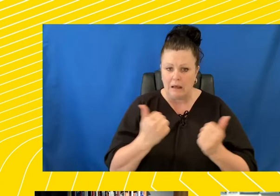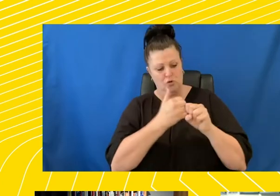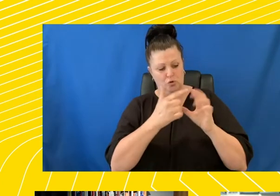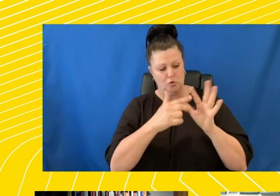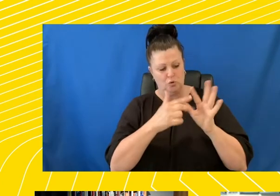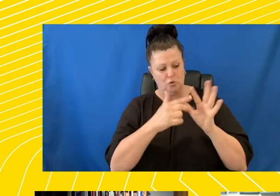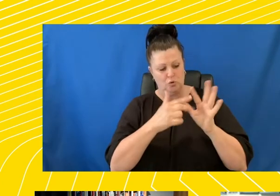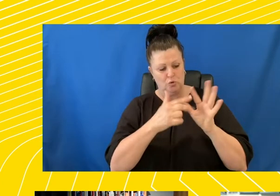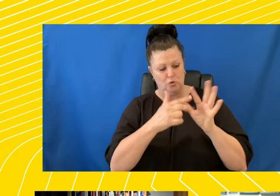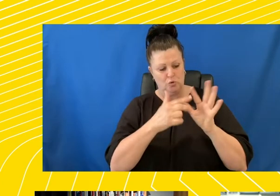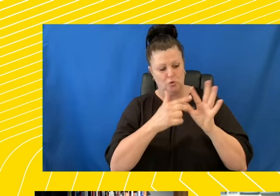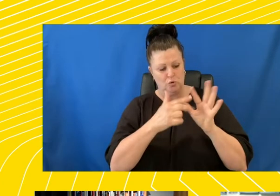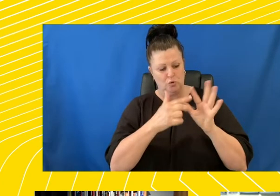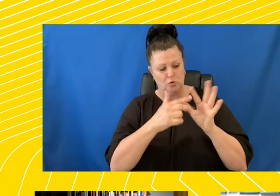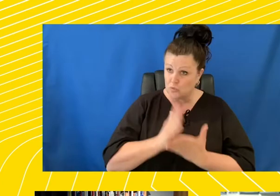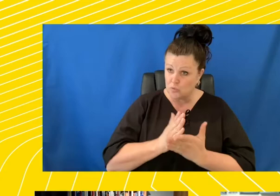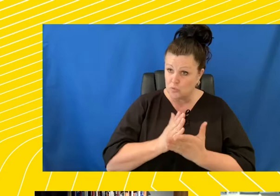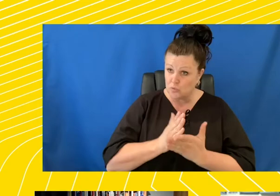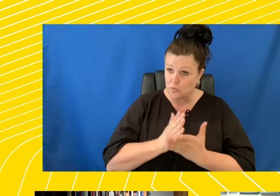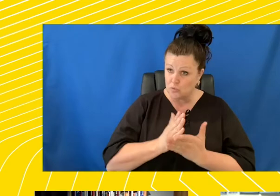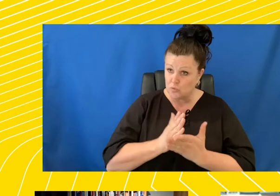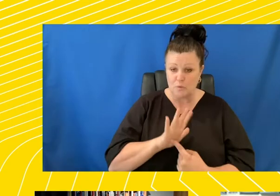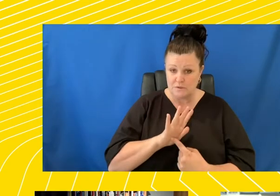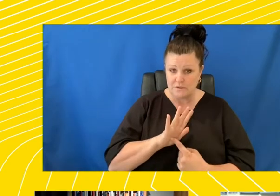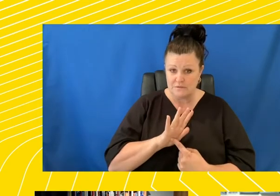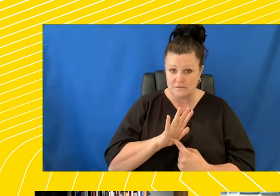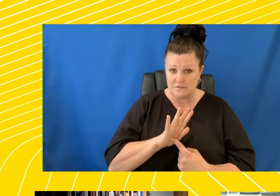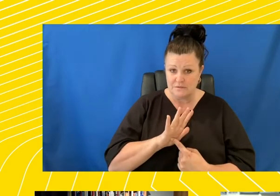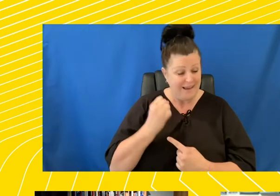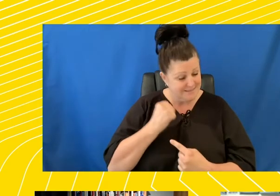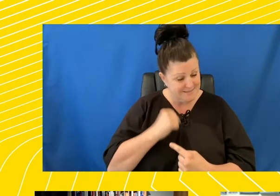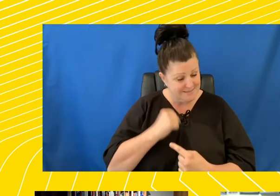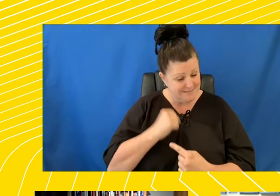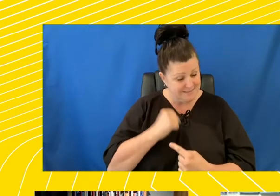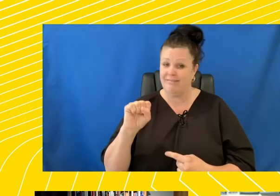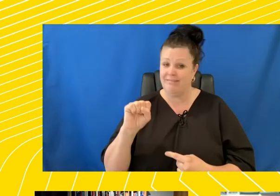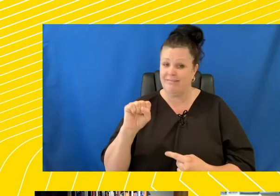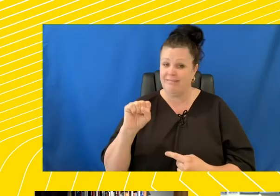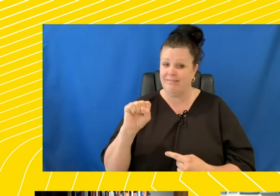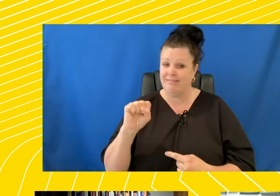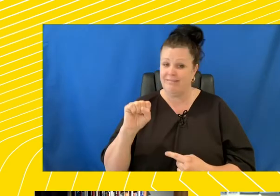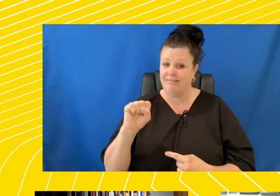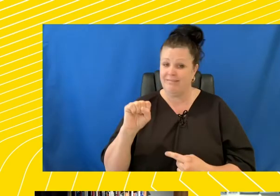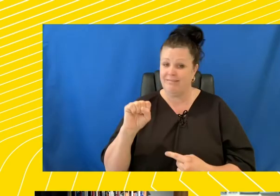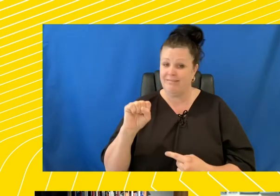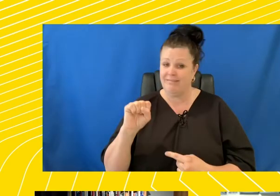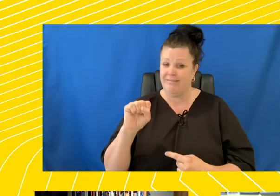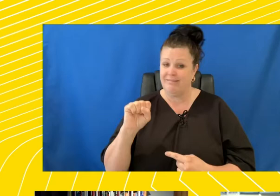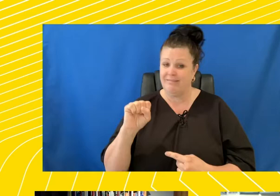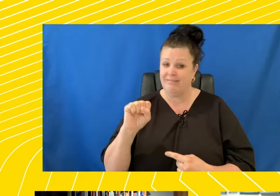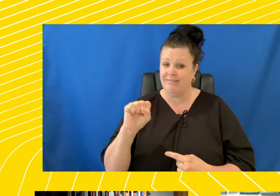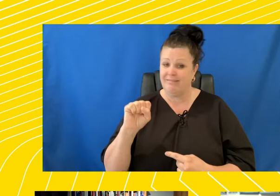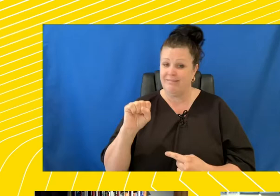important it was and in some ways still remains in how we think about what is Australia